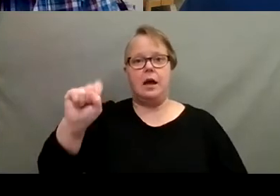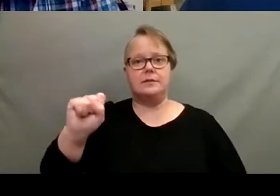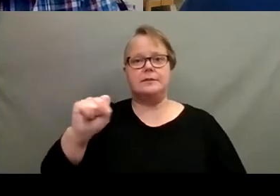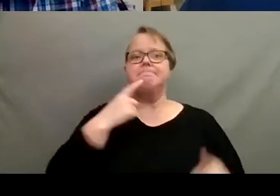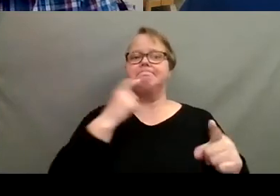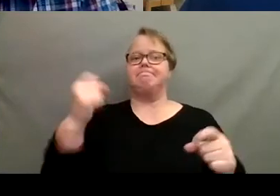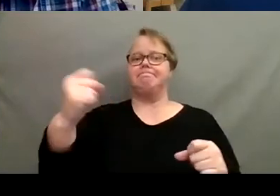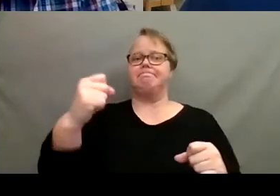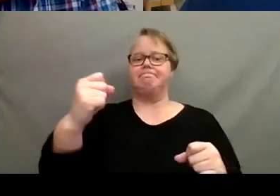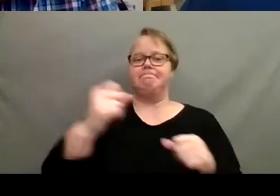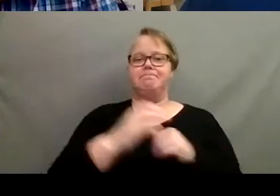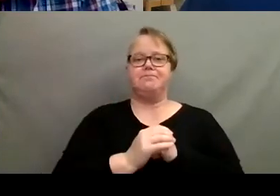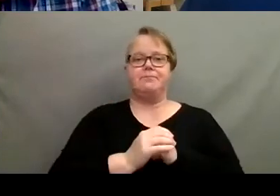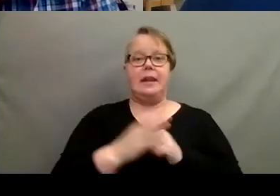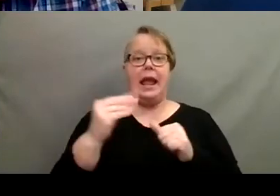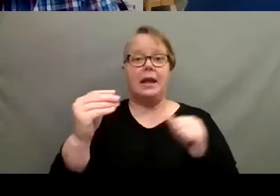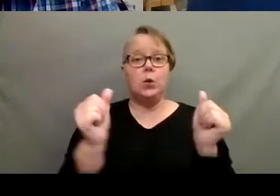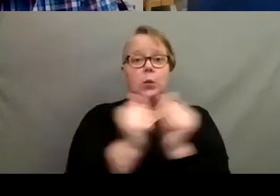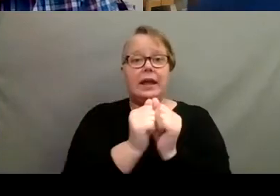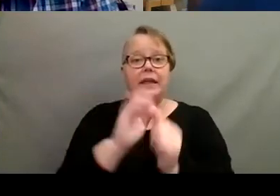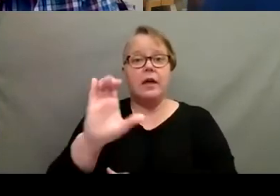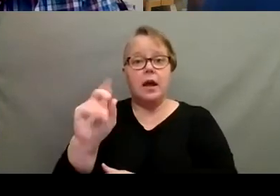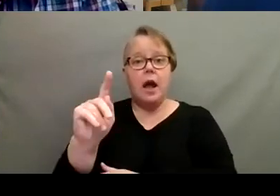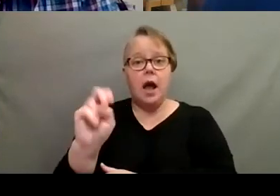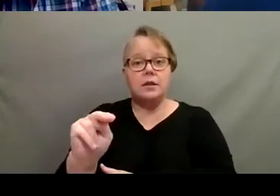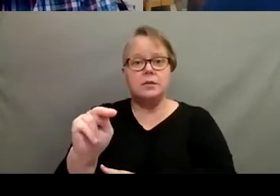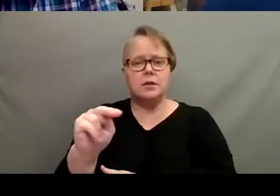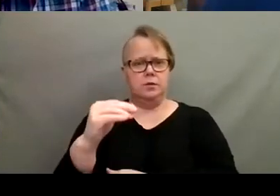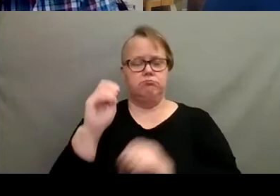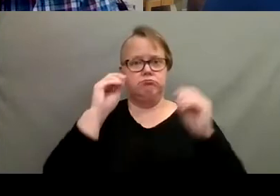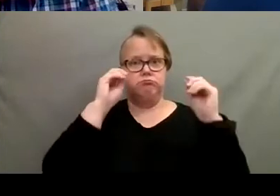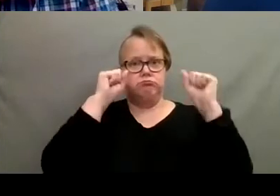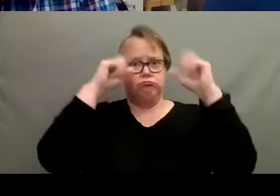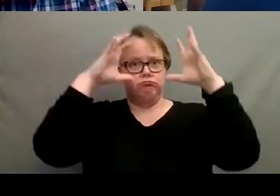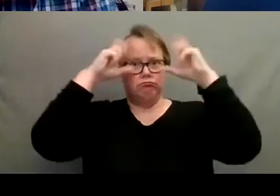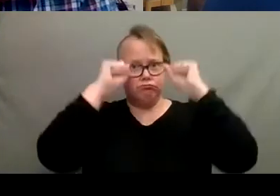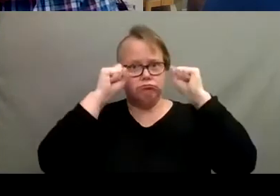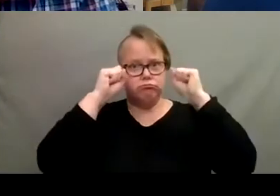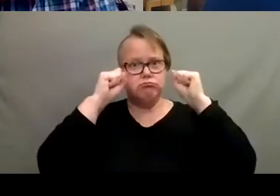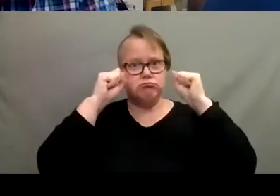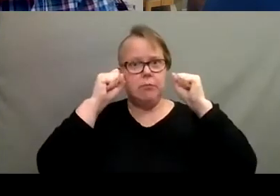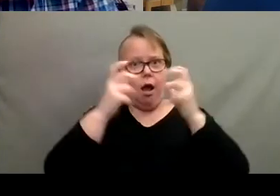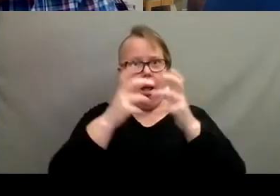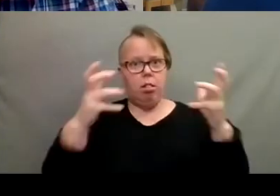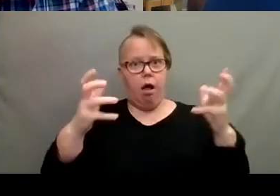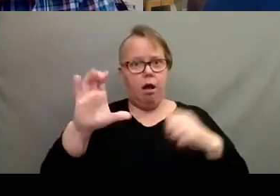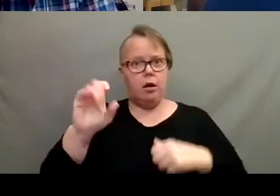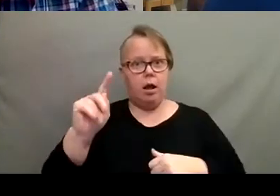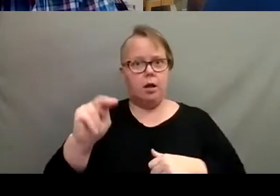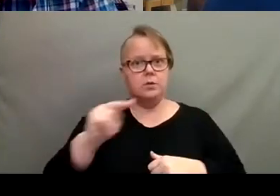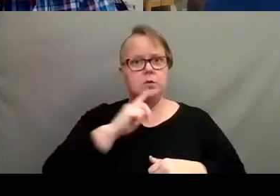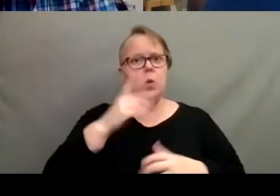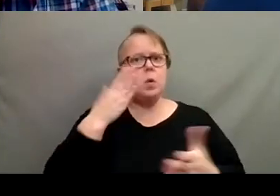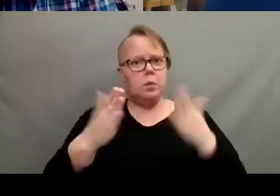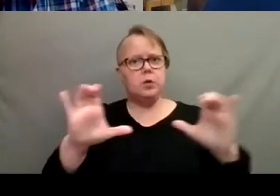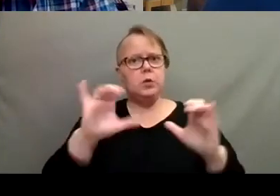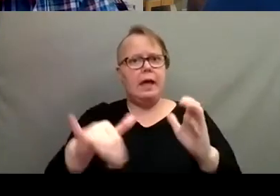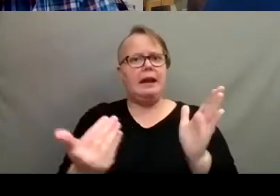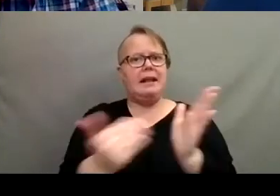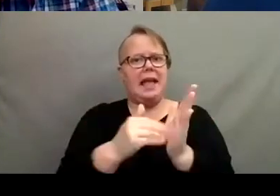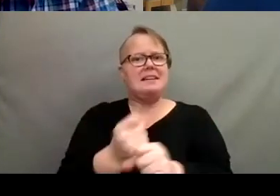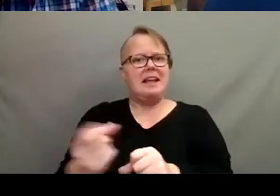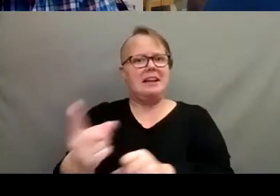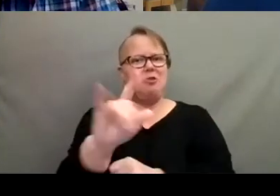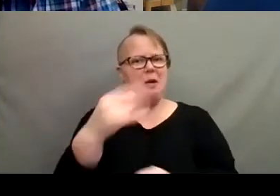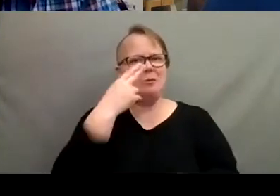Sweet. And then, um, with the cotton, we got, we got surprising amount of cotton off of those. So we'll probably do cotton again next year. That was a fun plant to